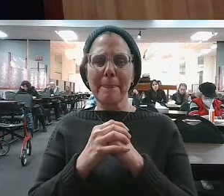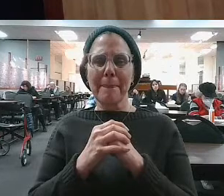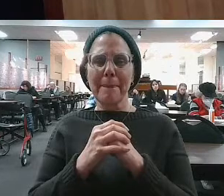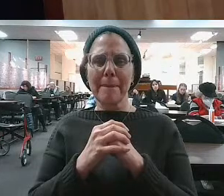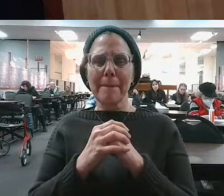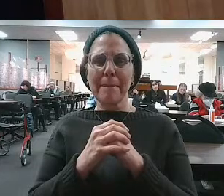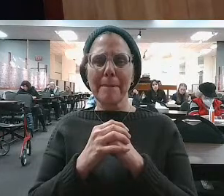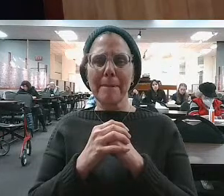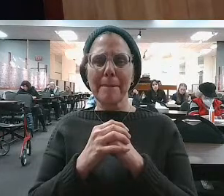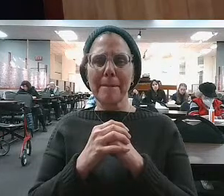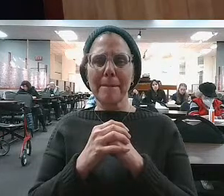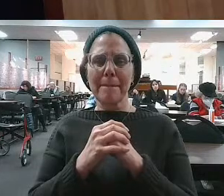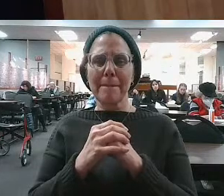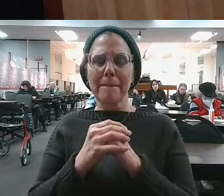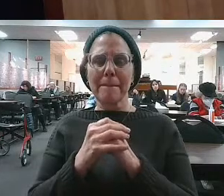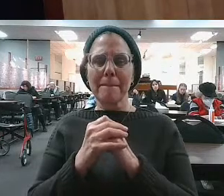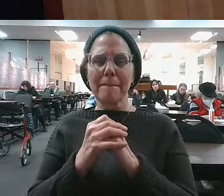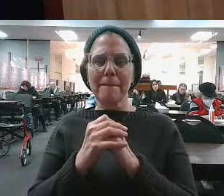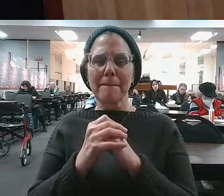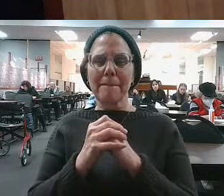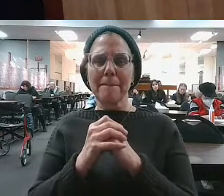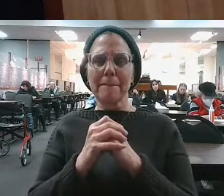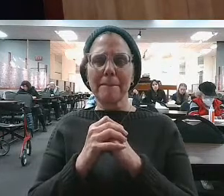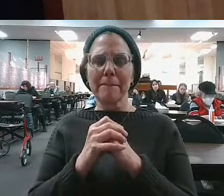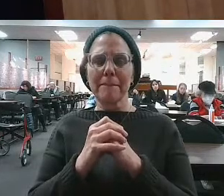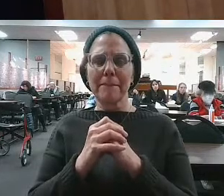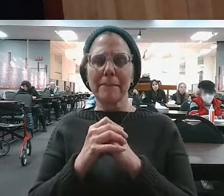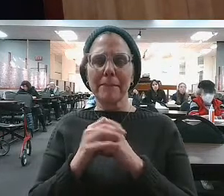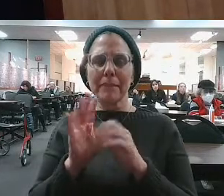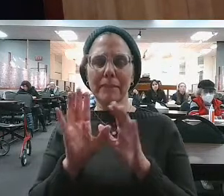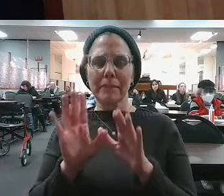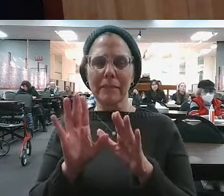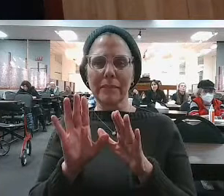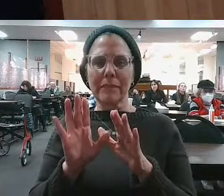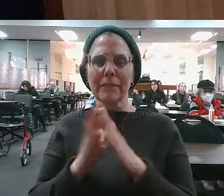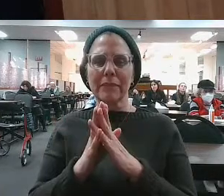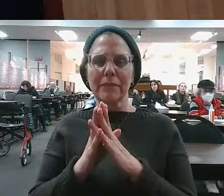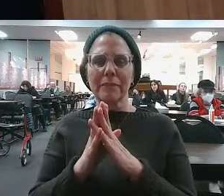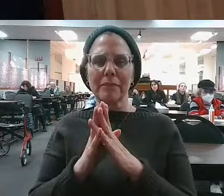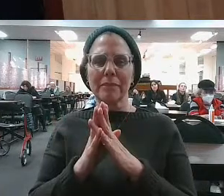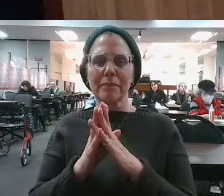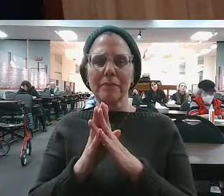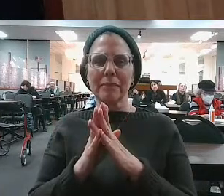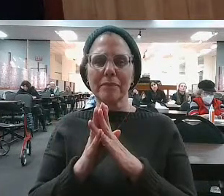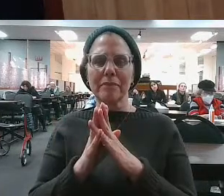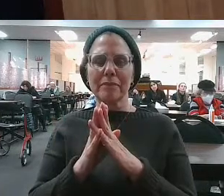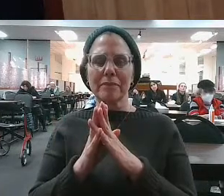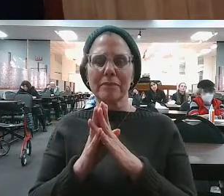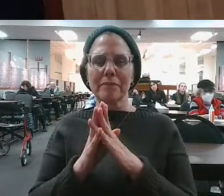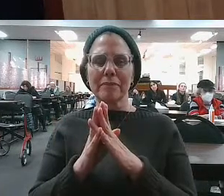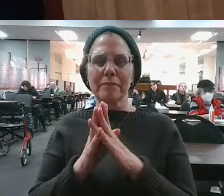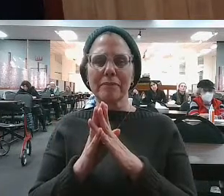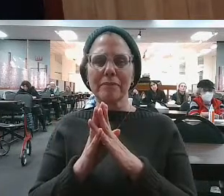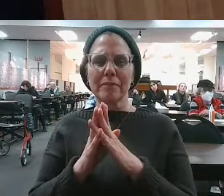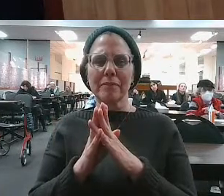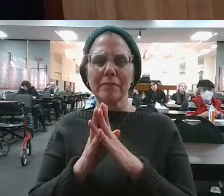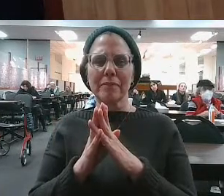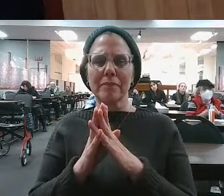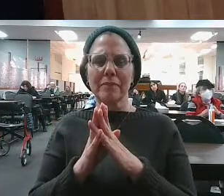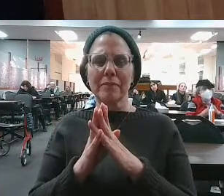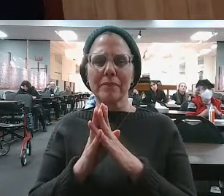m'tzuvim u'milamdim libnei Yisrael. So listen to what the Hassan Sofra says. Here's the meaning of the Pasuk.